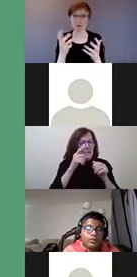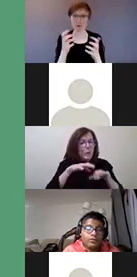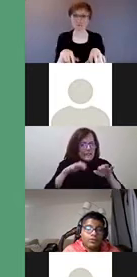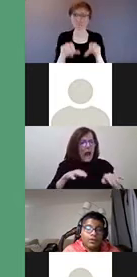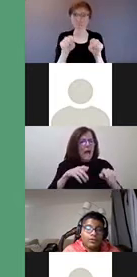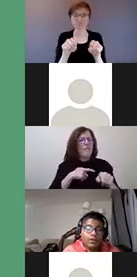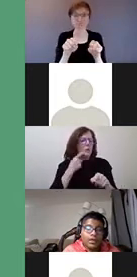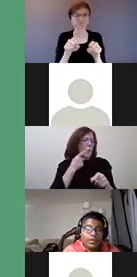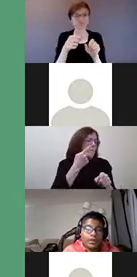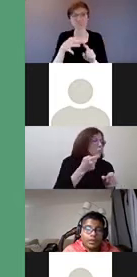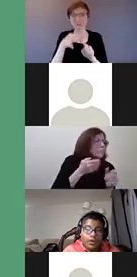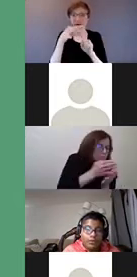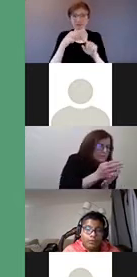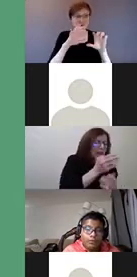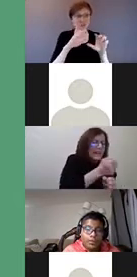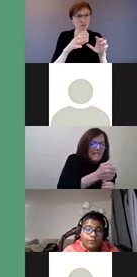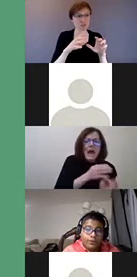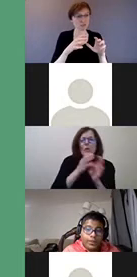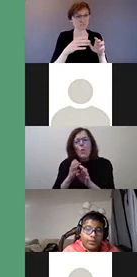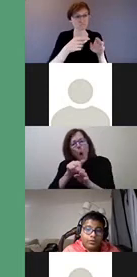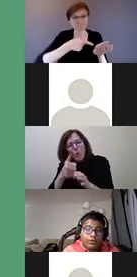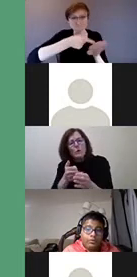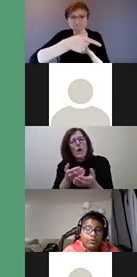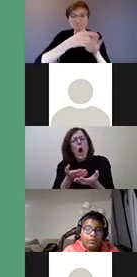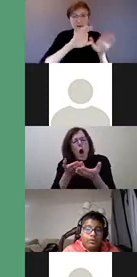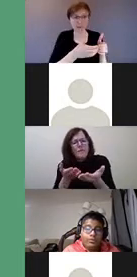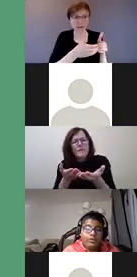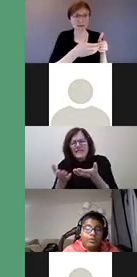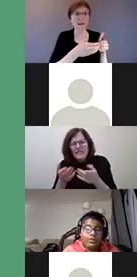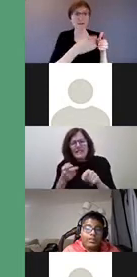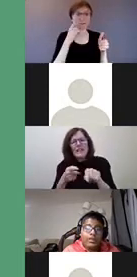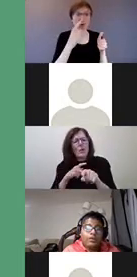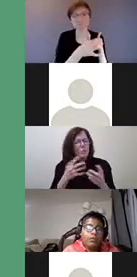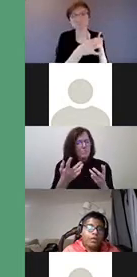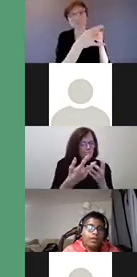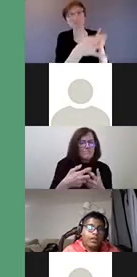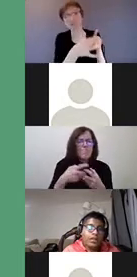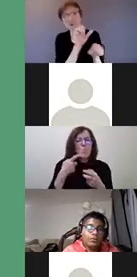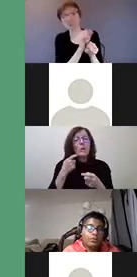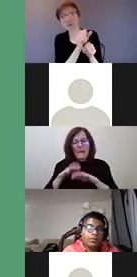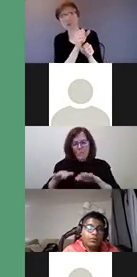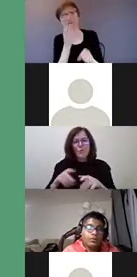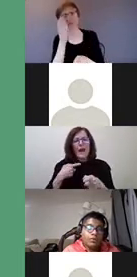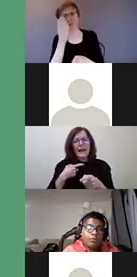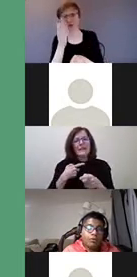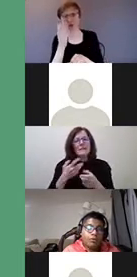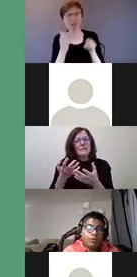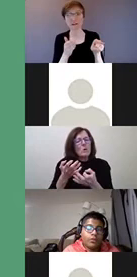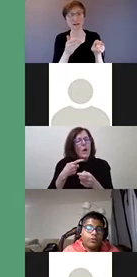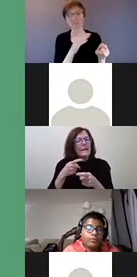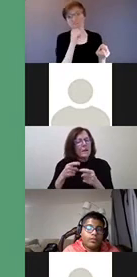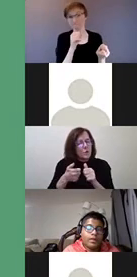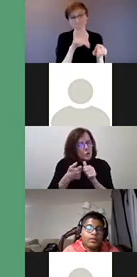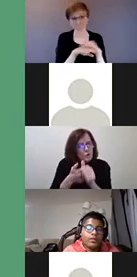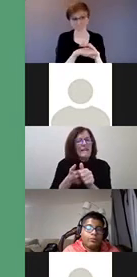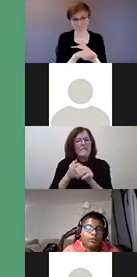Therefore, would like all permanent vocational or special programs to have at least one accessible school per borough of